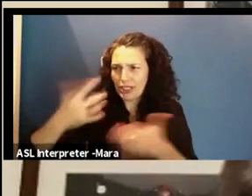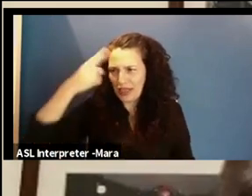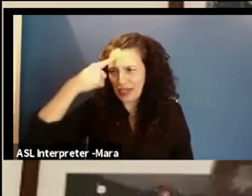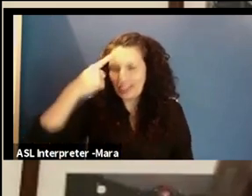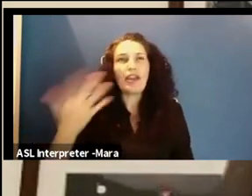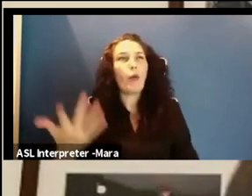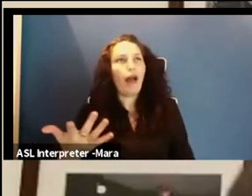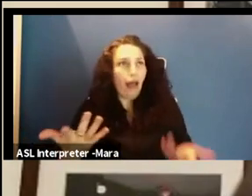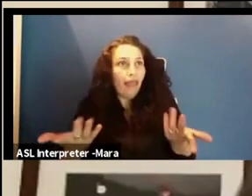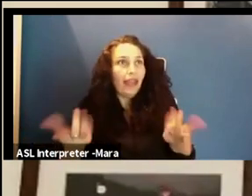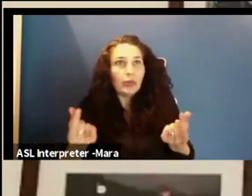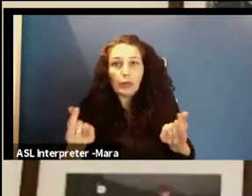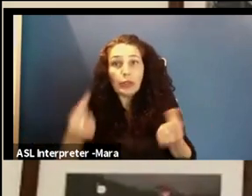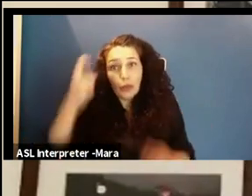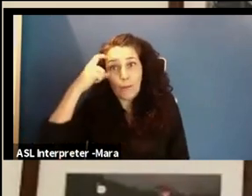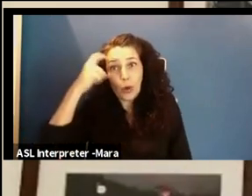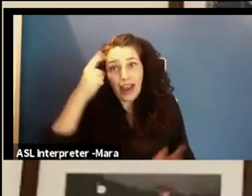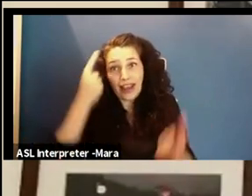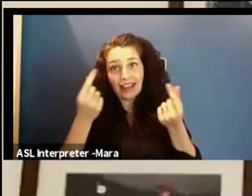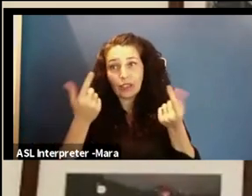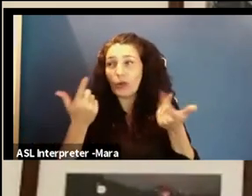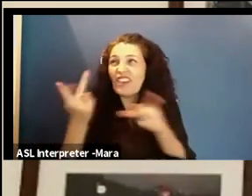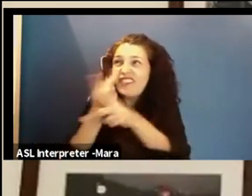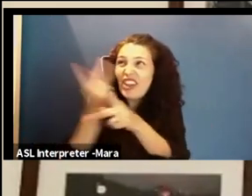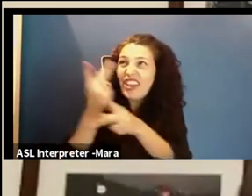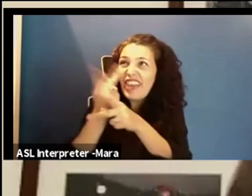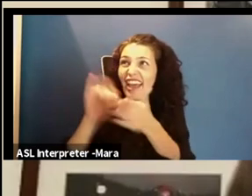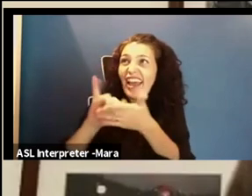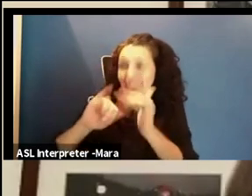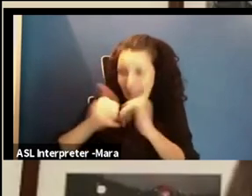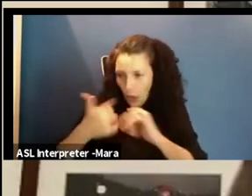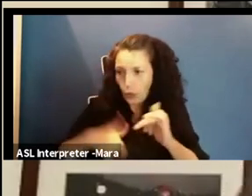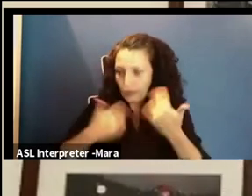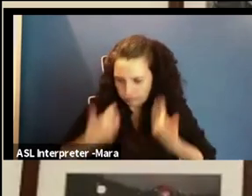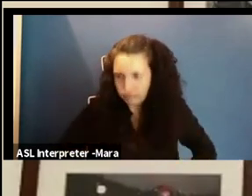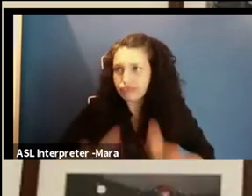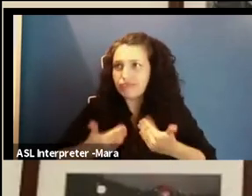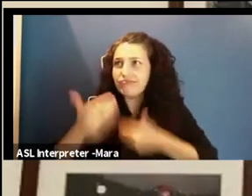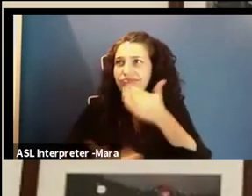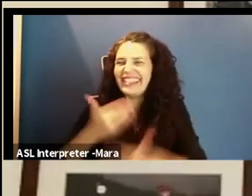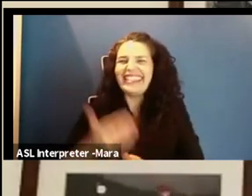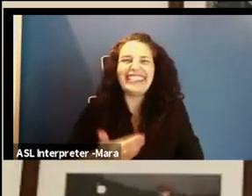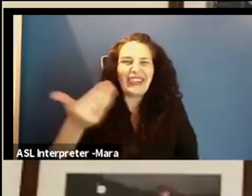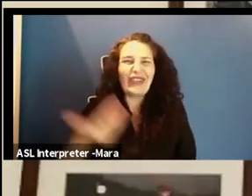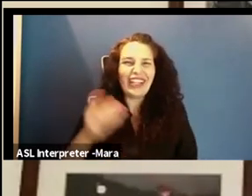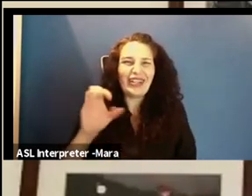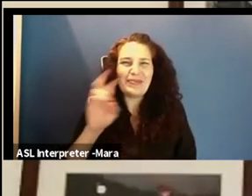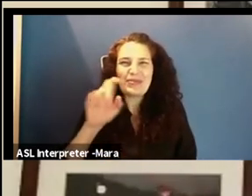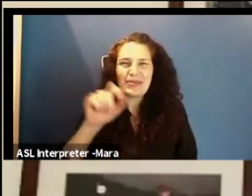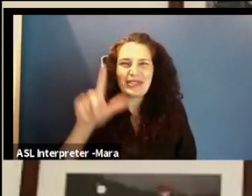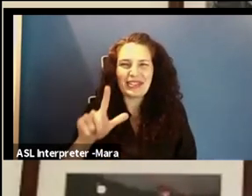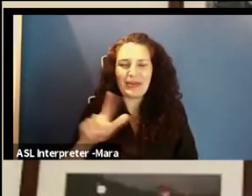out. She would figure it out how we become who we are. So welcome, Crystal Dilworth. Thrilling to have you. So